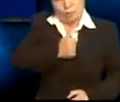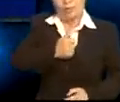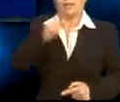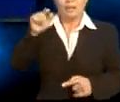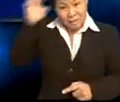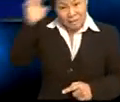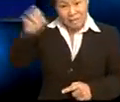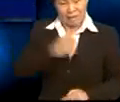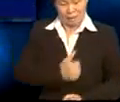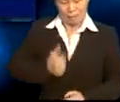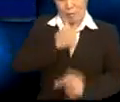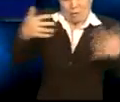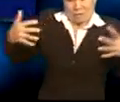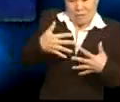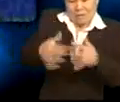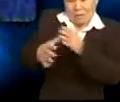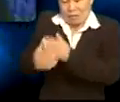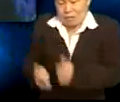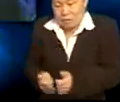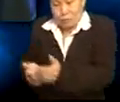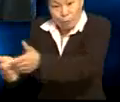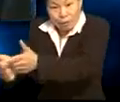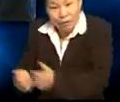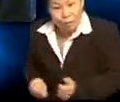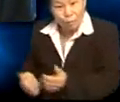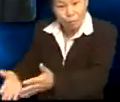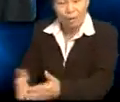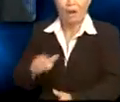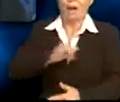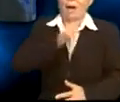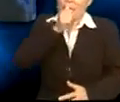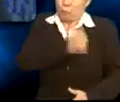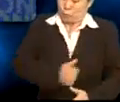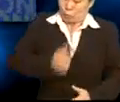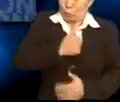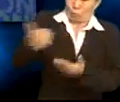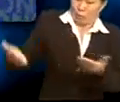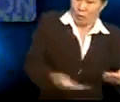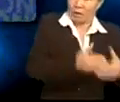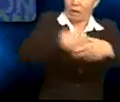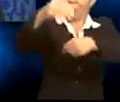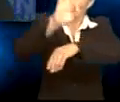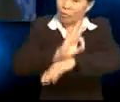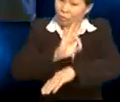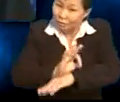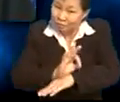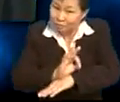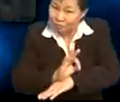was apologizing for scaring the fish away. He used the words, I'm sorry, to carry out the function.